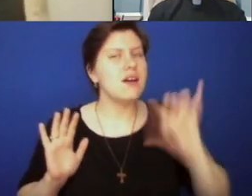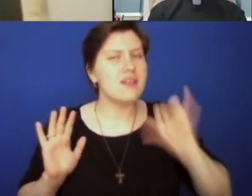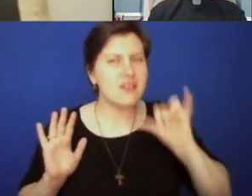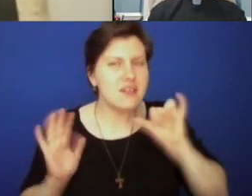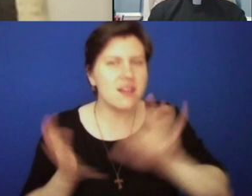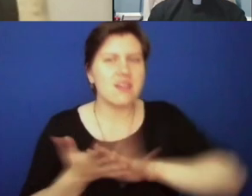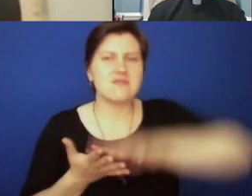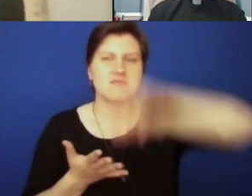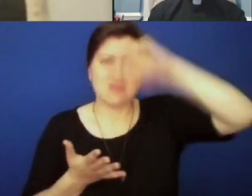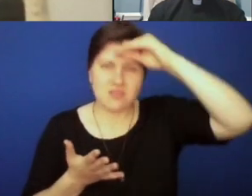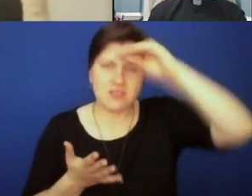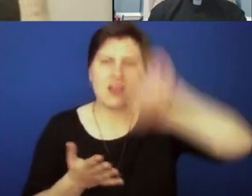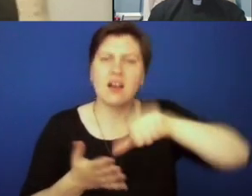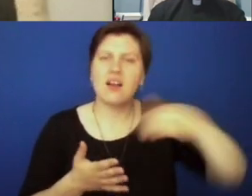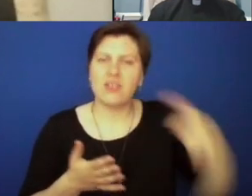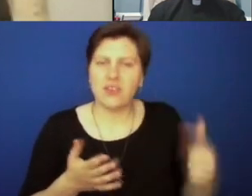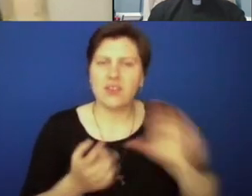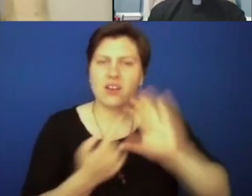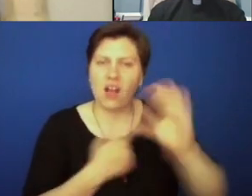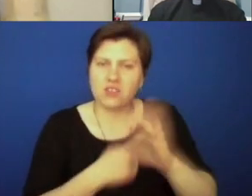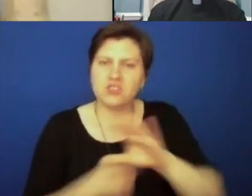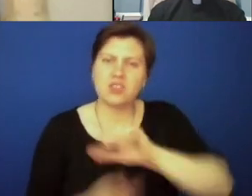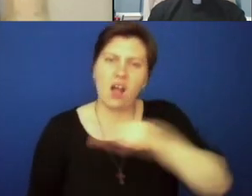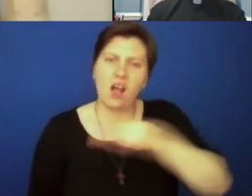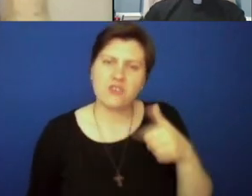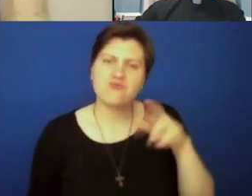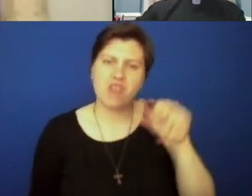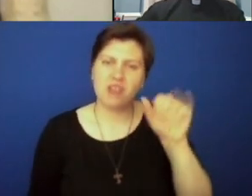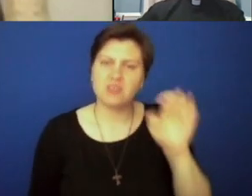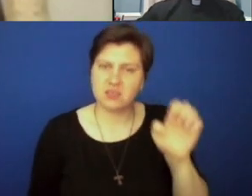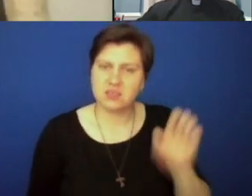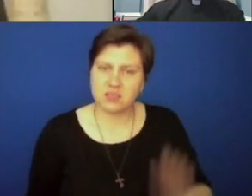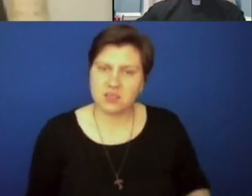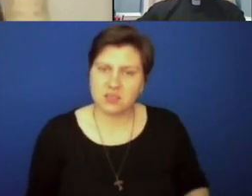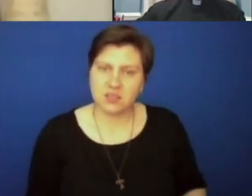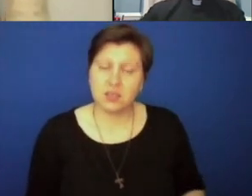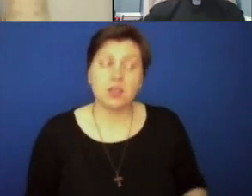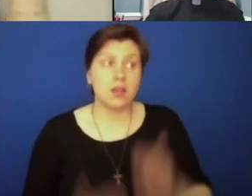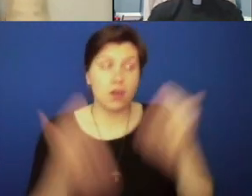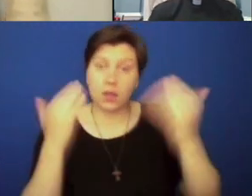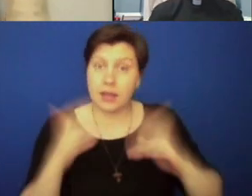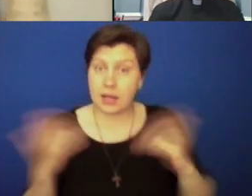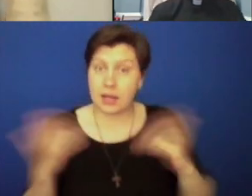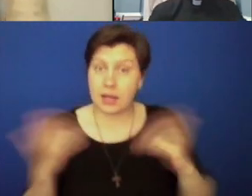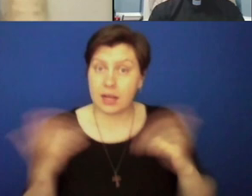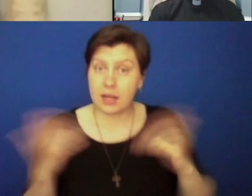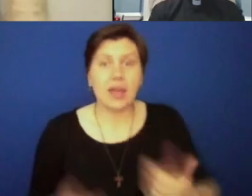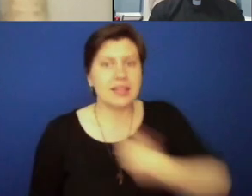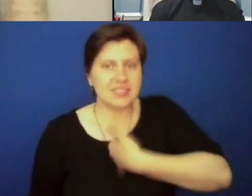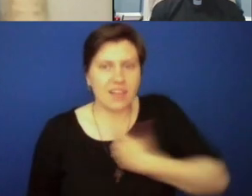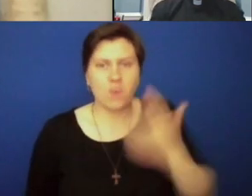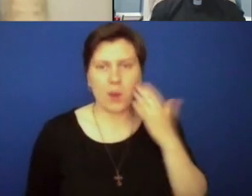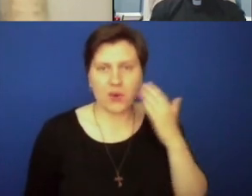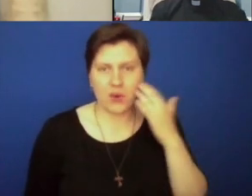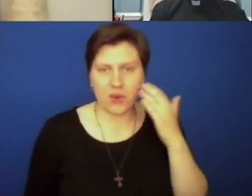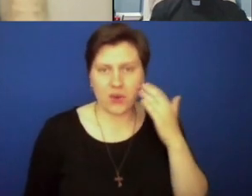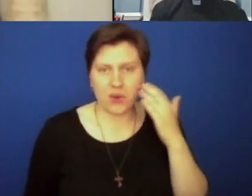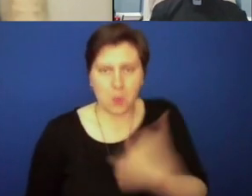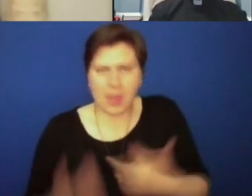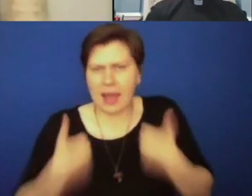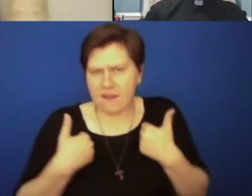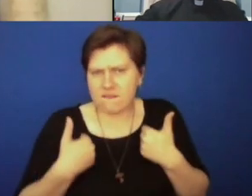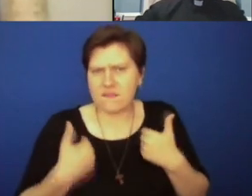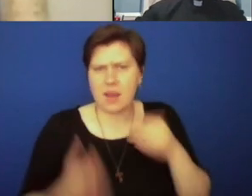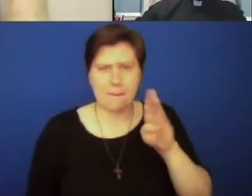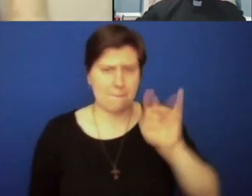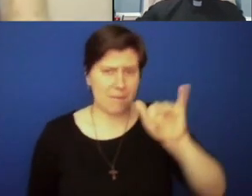some things from other cultures and other races. And so that's one of the first things that we try to do. The other is self-awareness, understanding that we all bring biases,